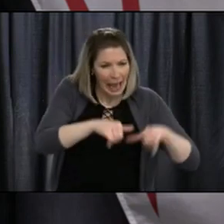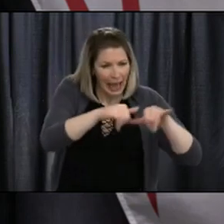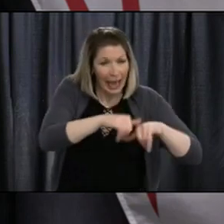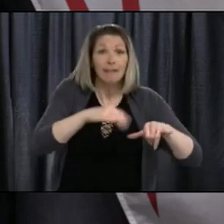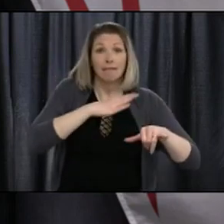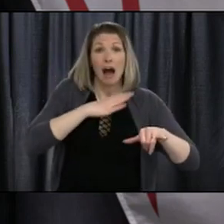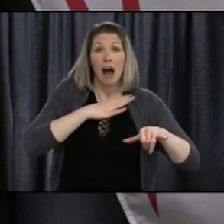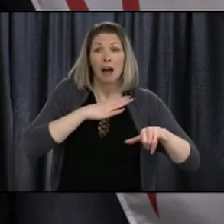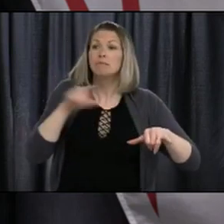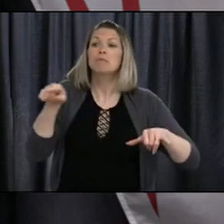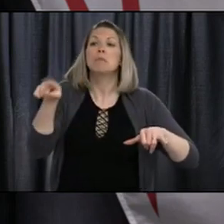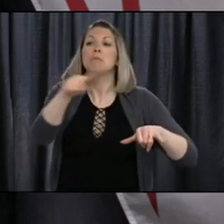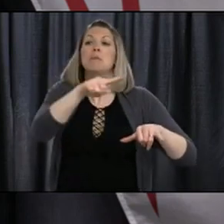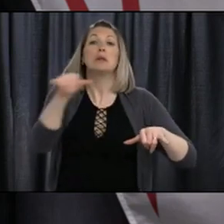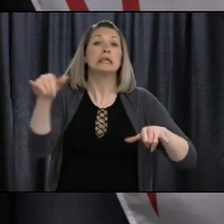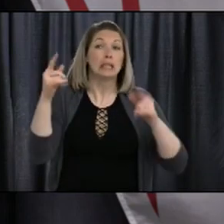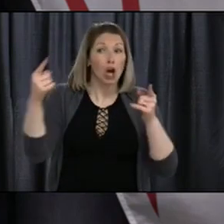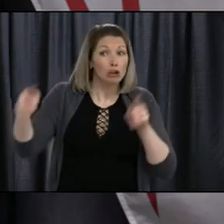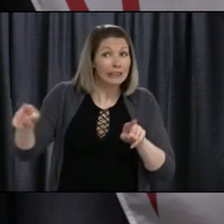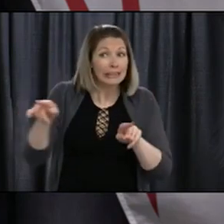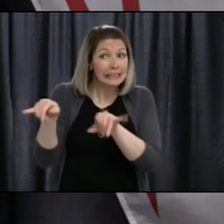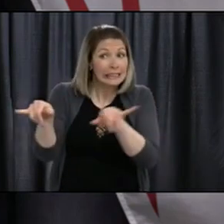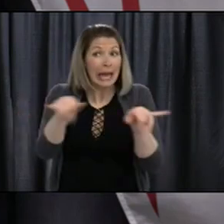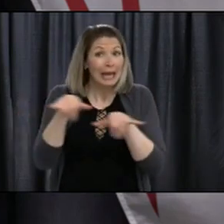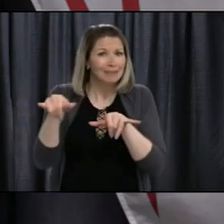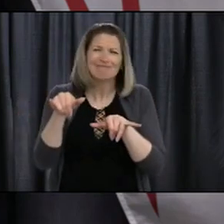might be the ramifications of that.